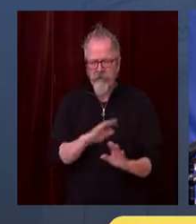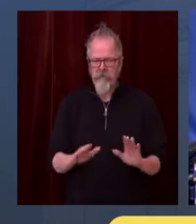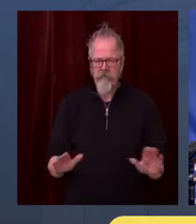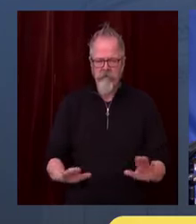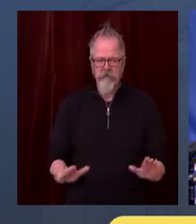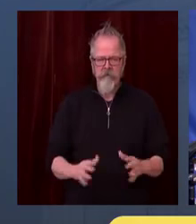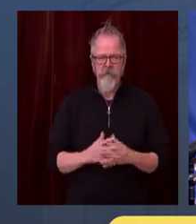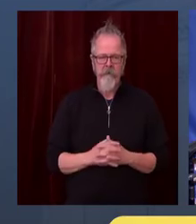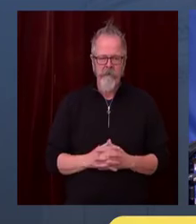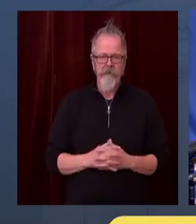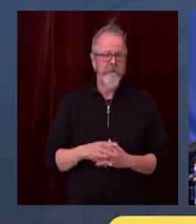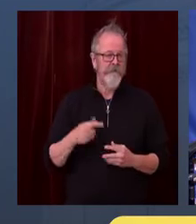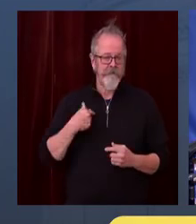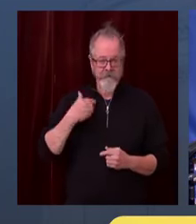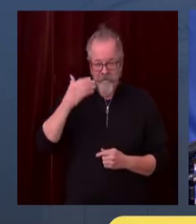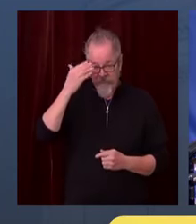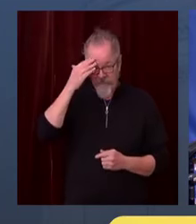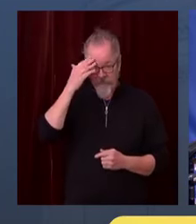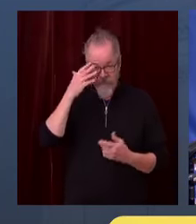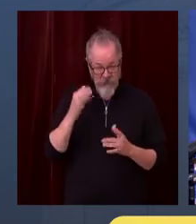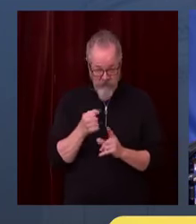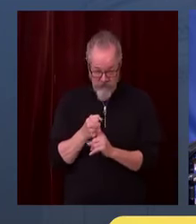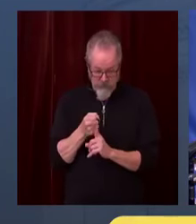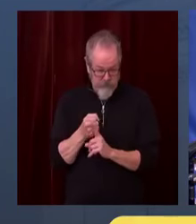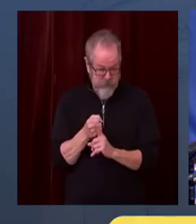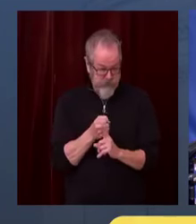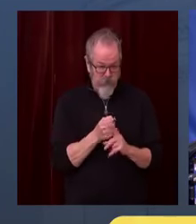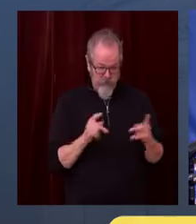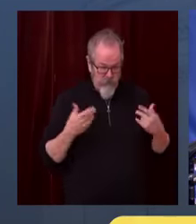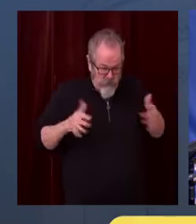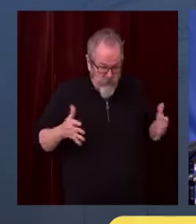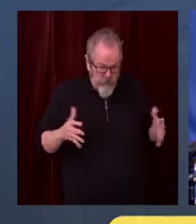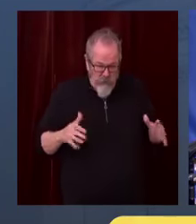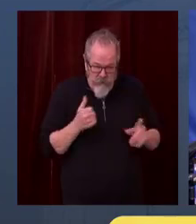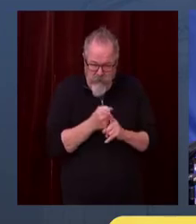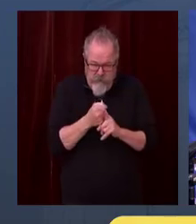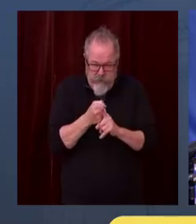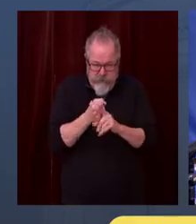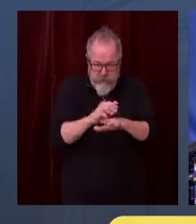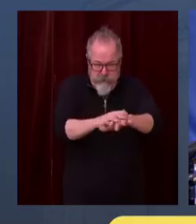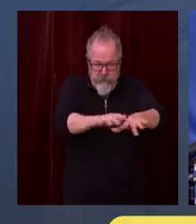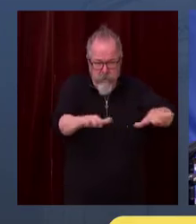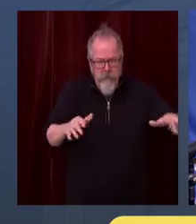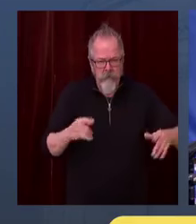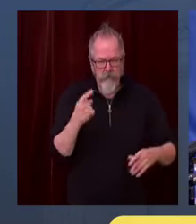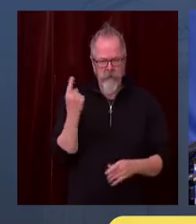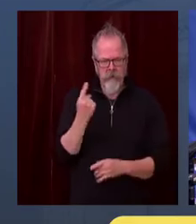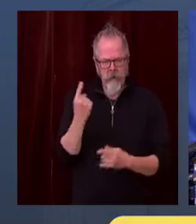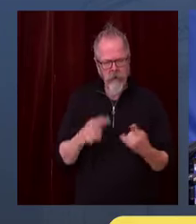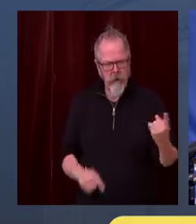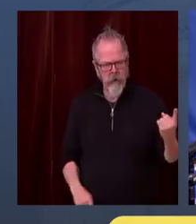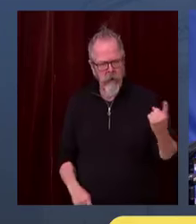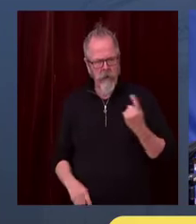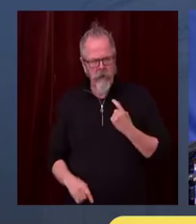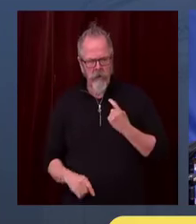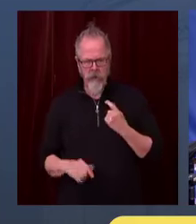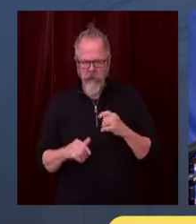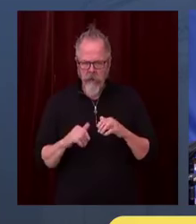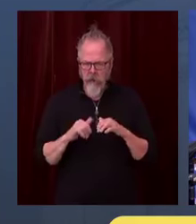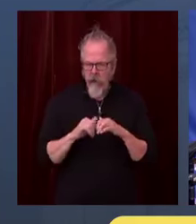talking to Dr. Fauci months ago about this. And he told me that if you're making decisions and they're really uncomfortable,